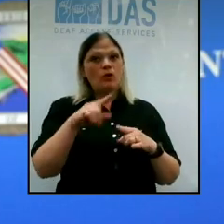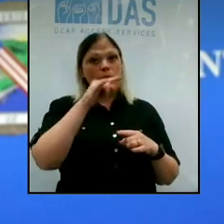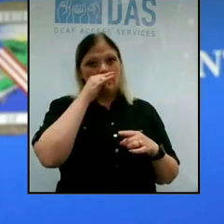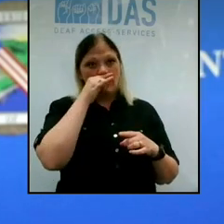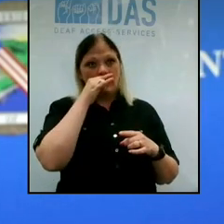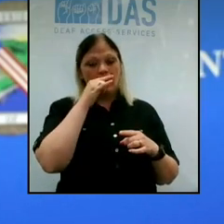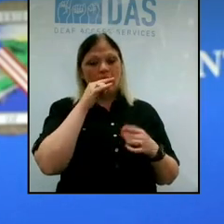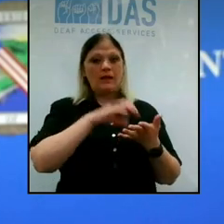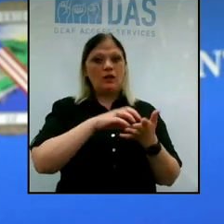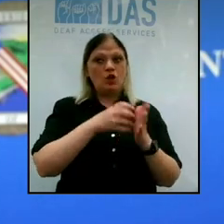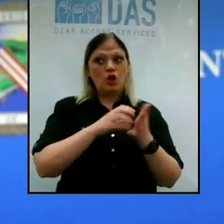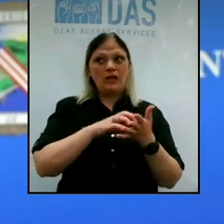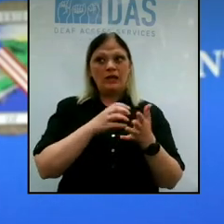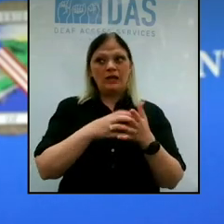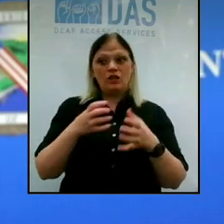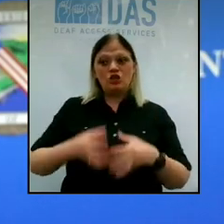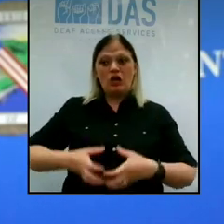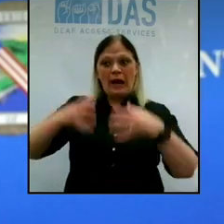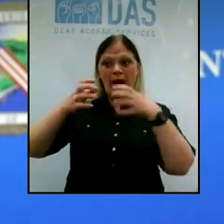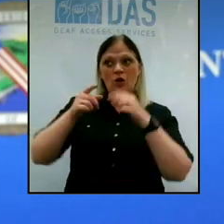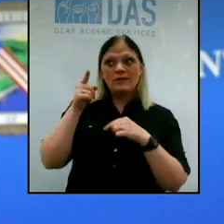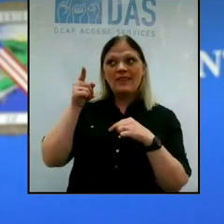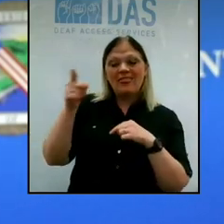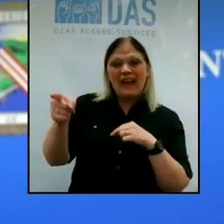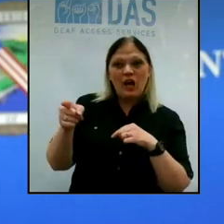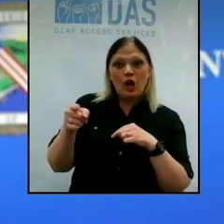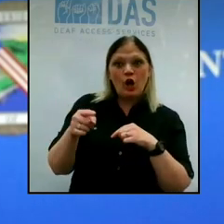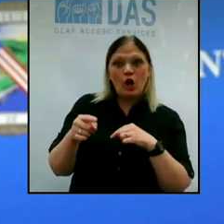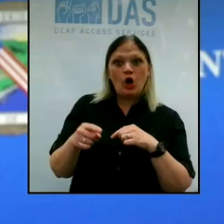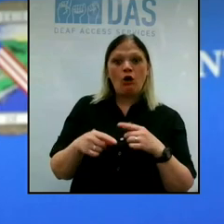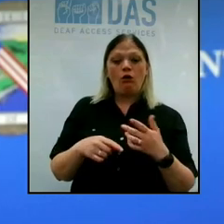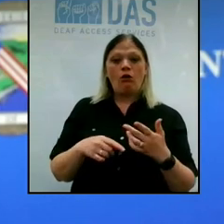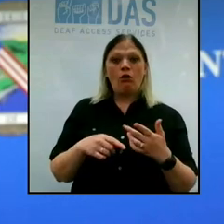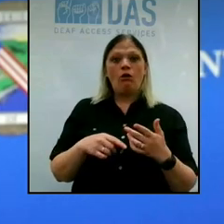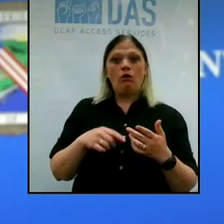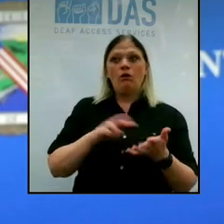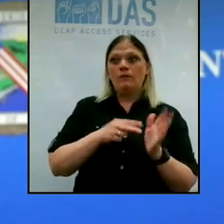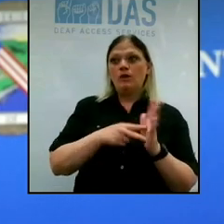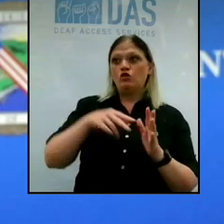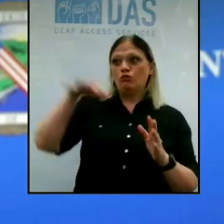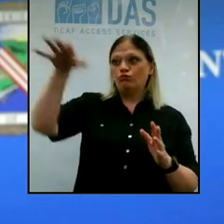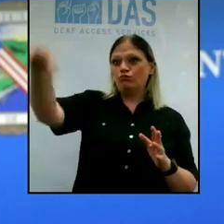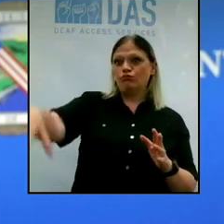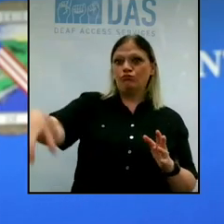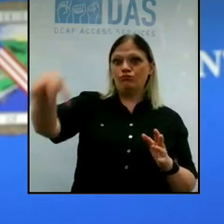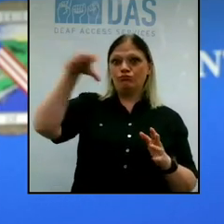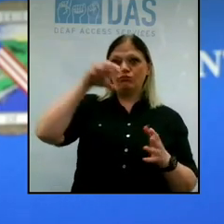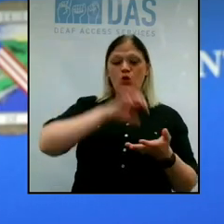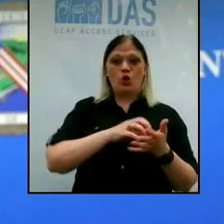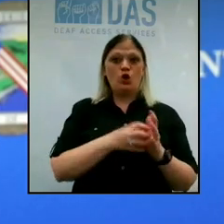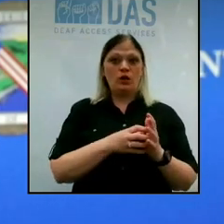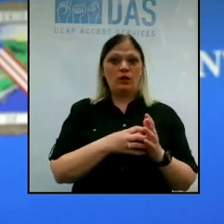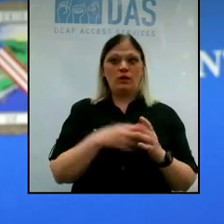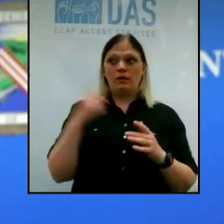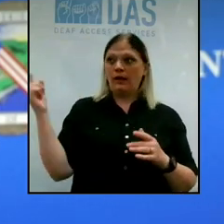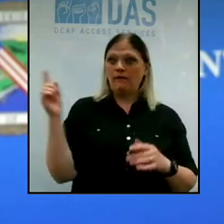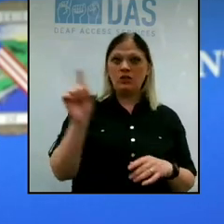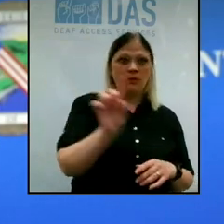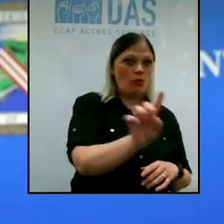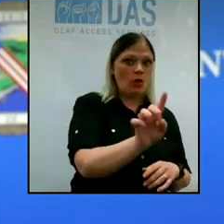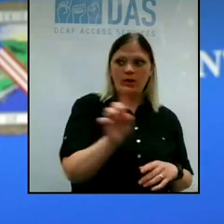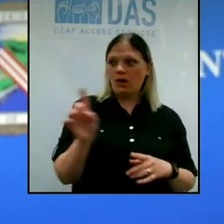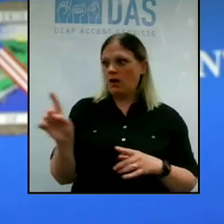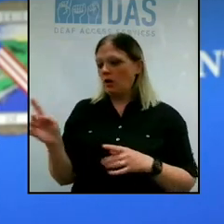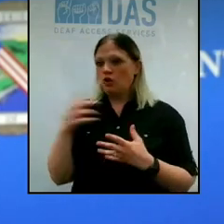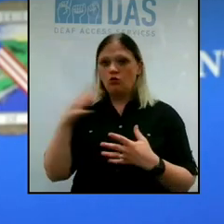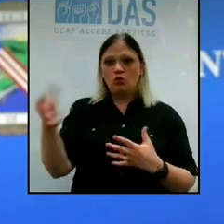you know, the cookie jar was there, it doesn't mean that you stick your hand in the cookie jar every single time you walk by it. So, again,